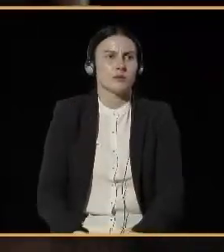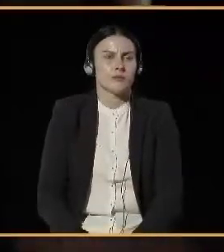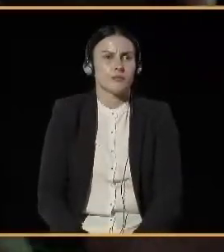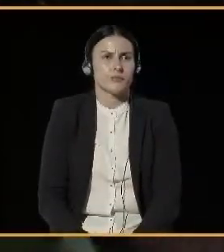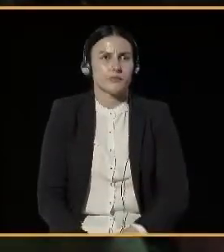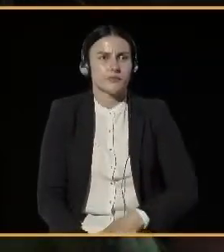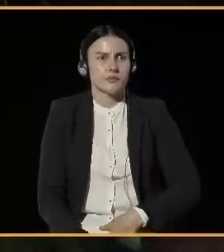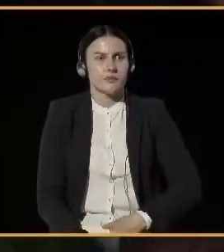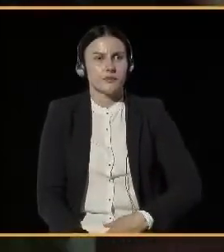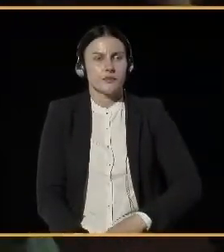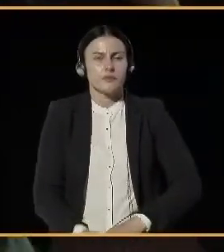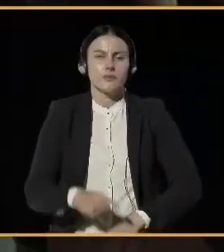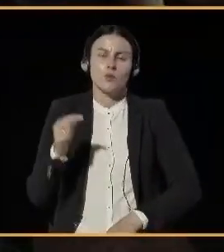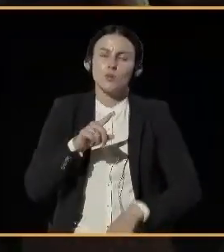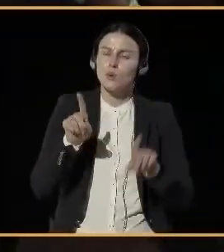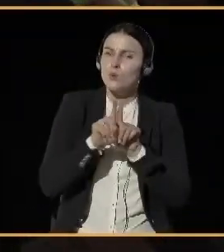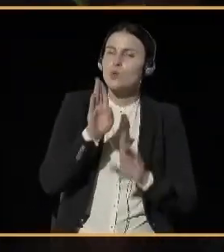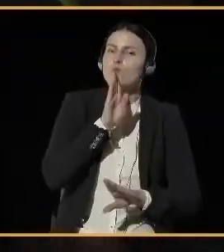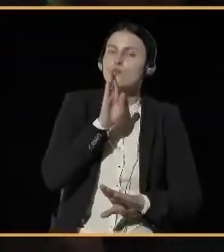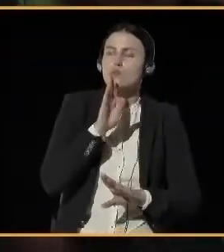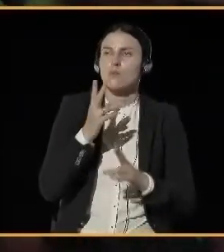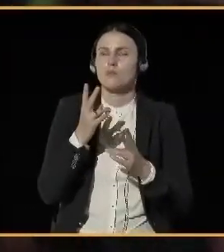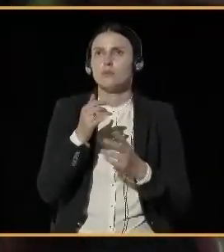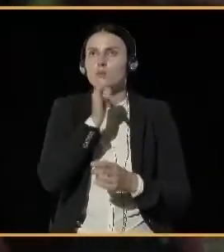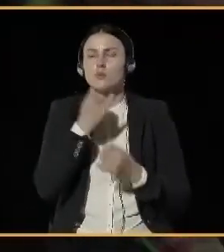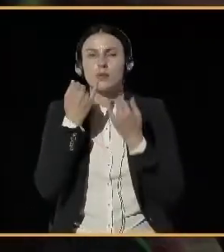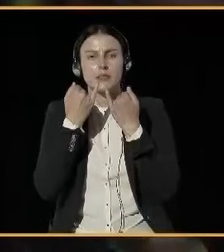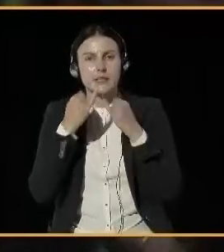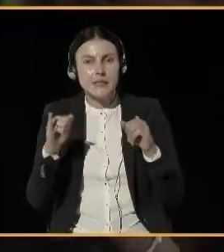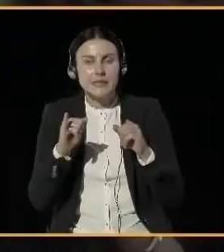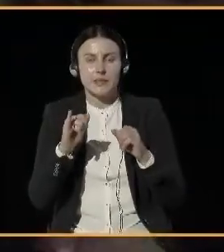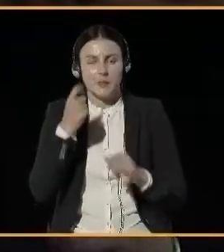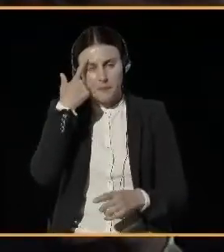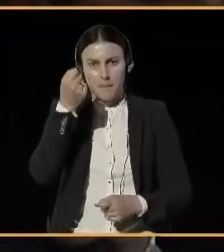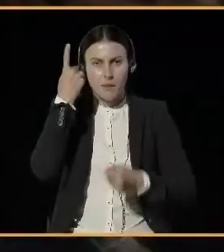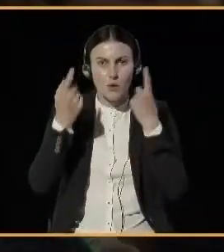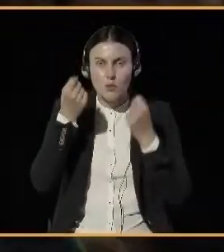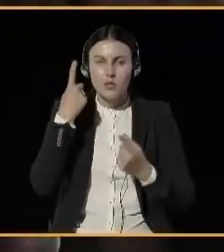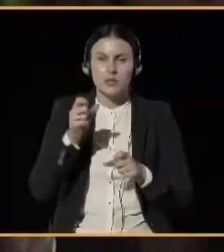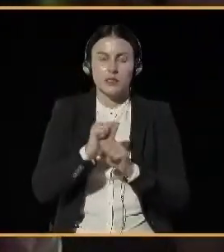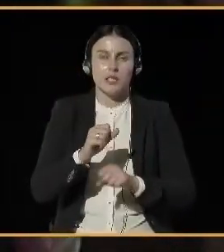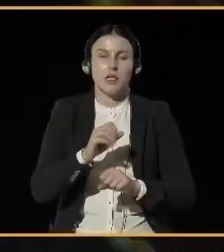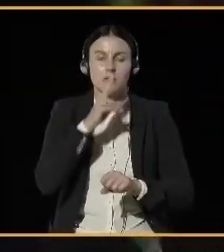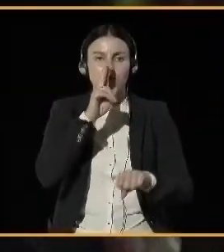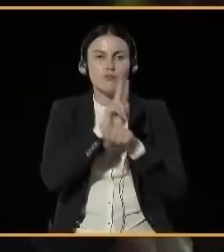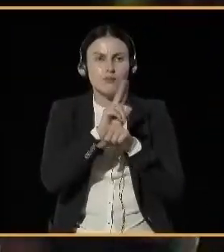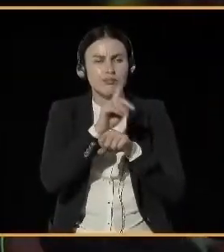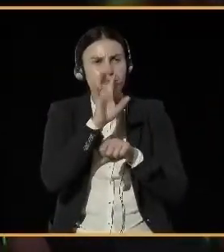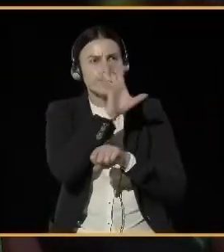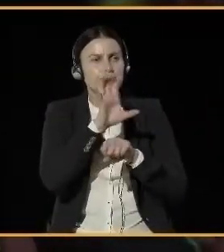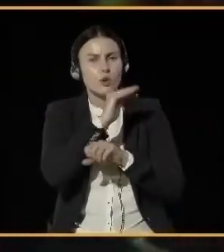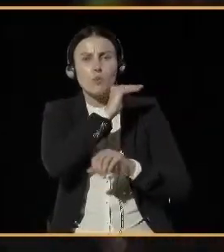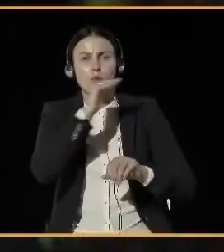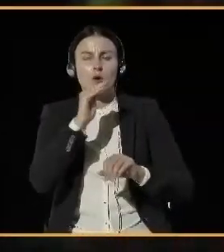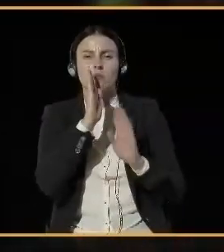example, we have, I would say, air sensors in one of the schools, and then we have students who are actually analyzing the levels, and they are